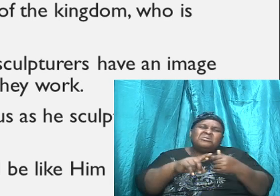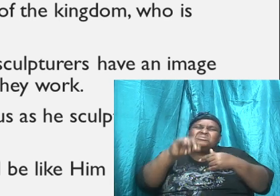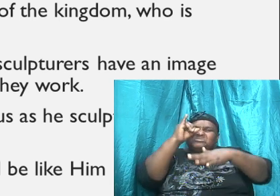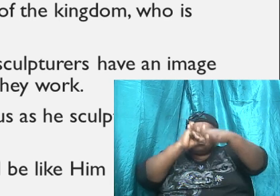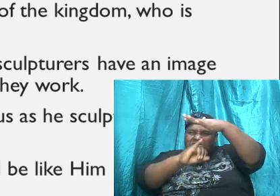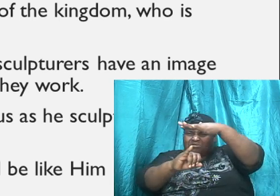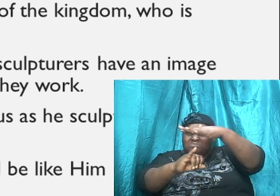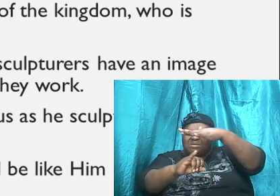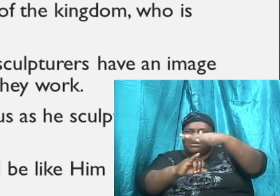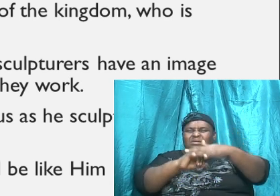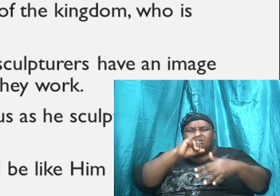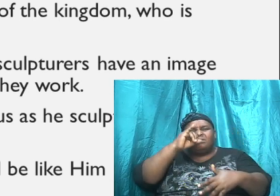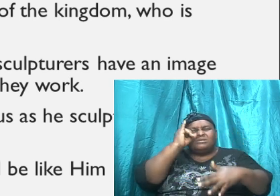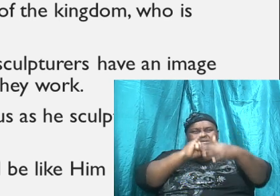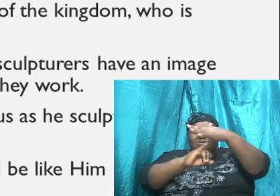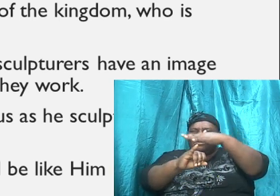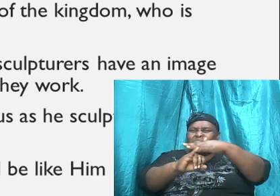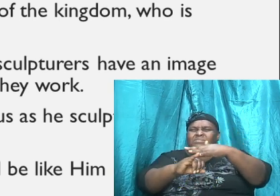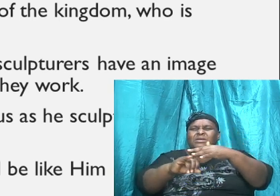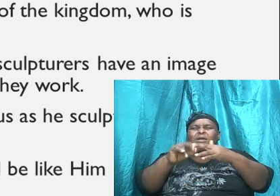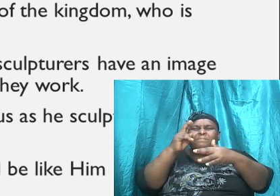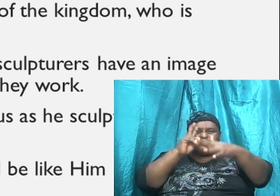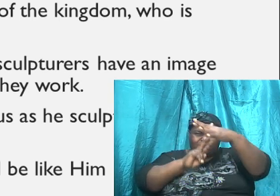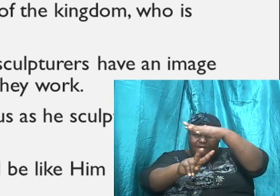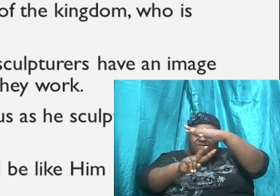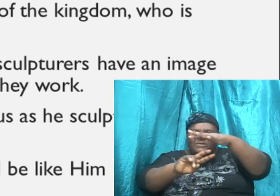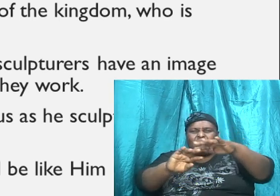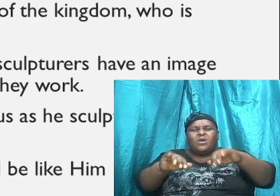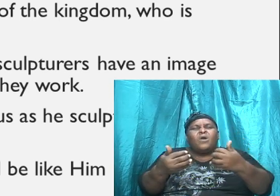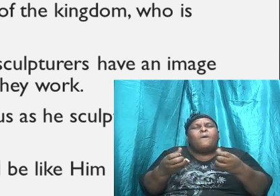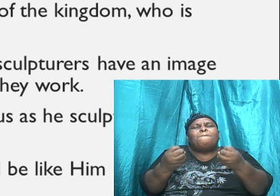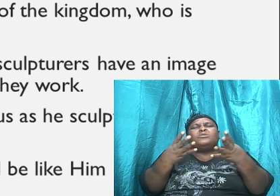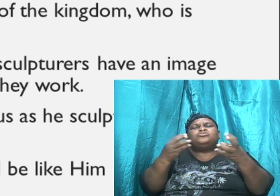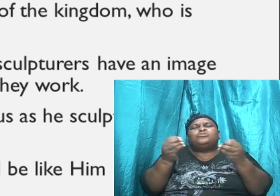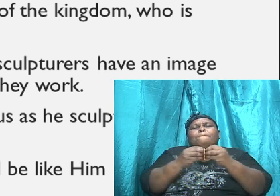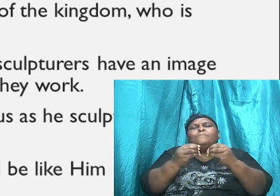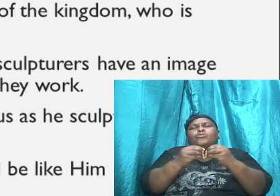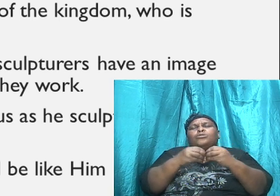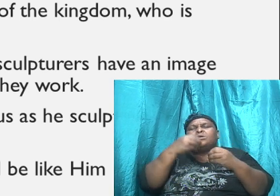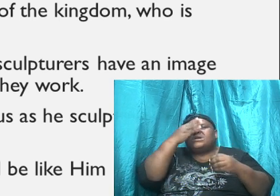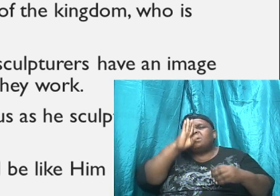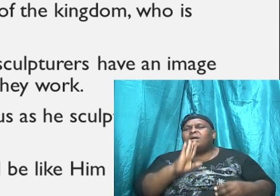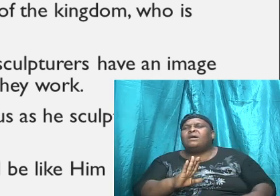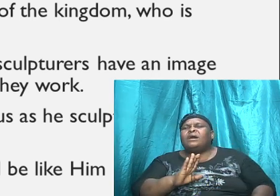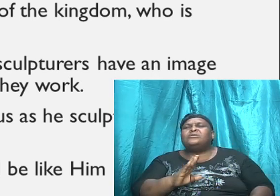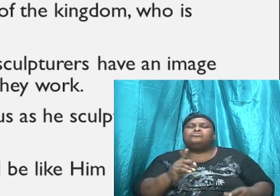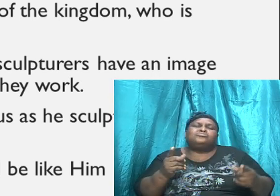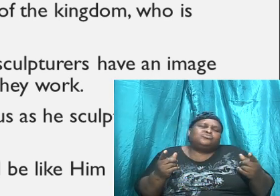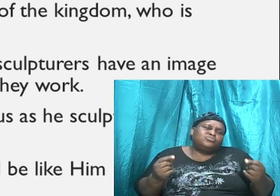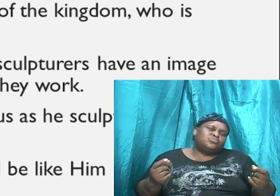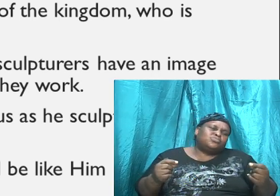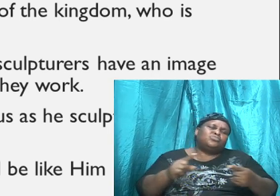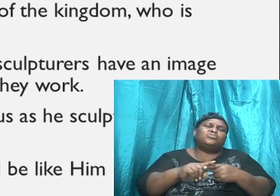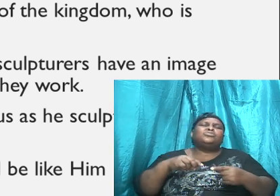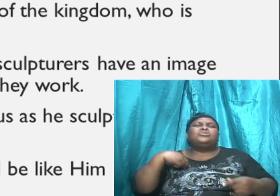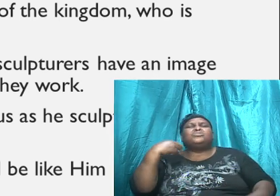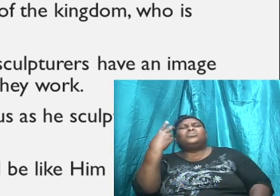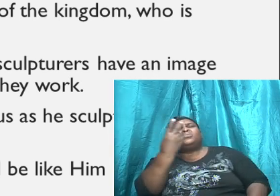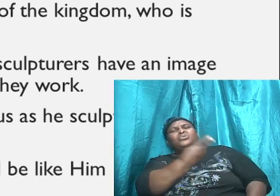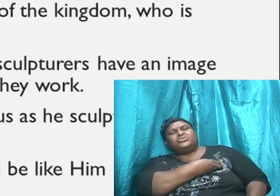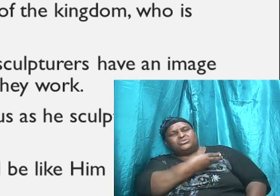was a prophet, how much more will God do to us